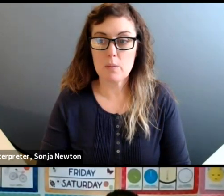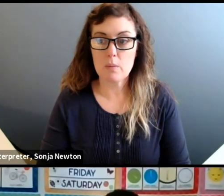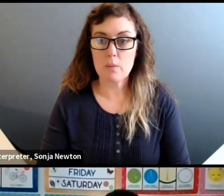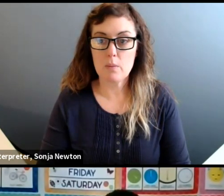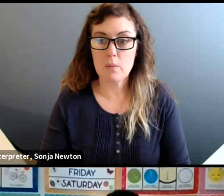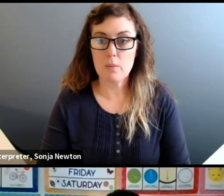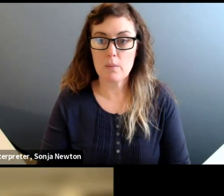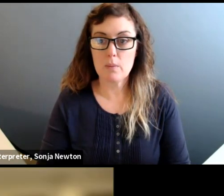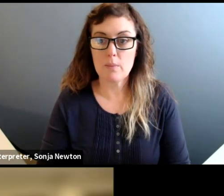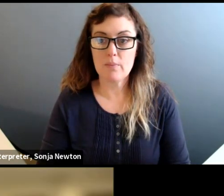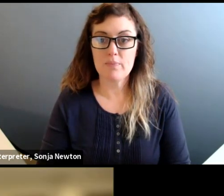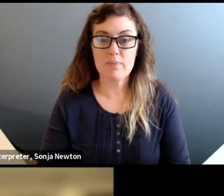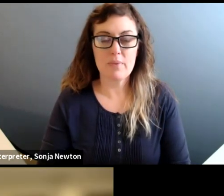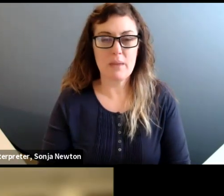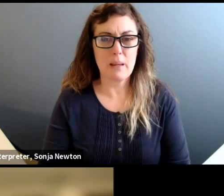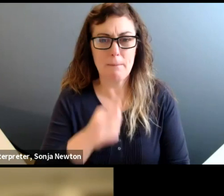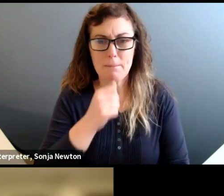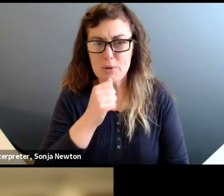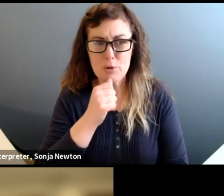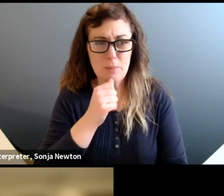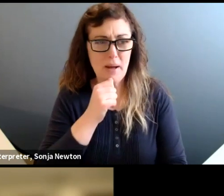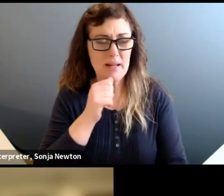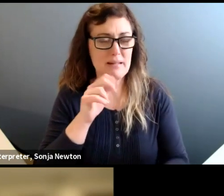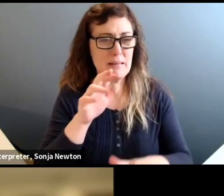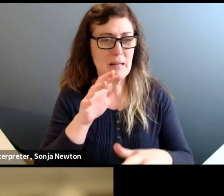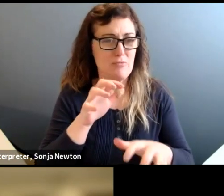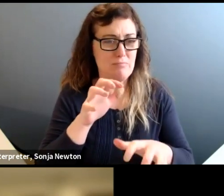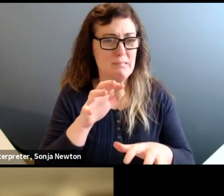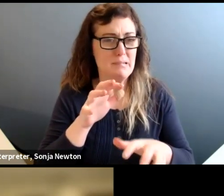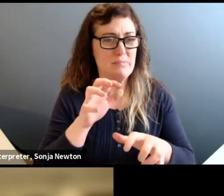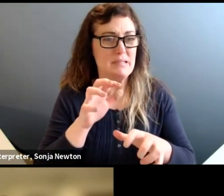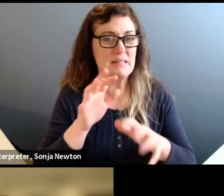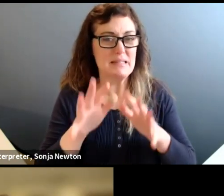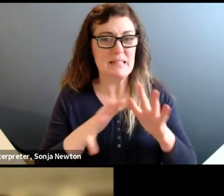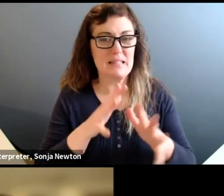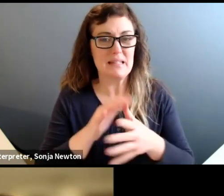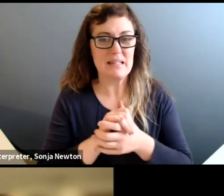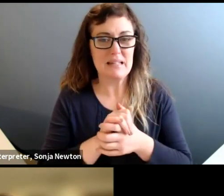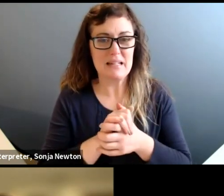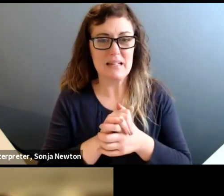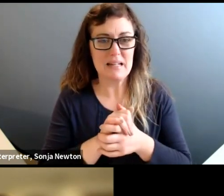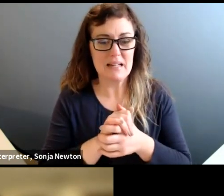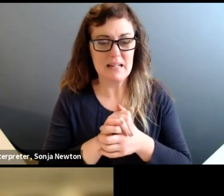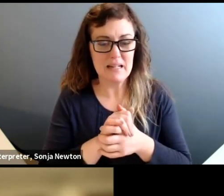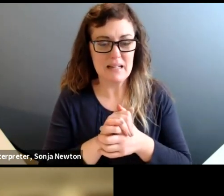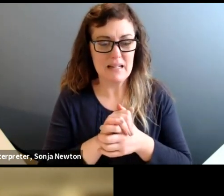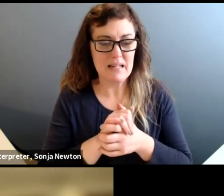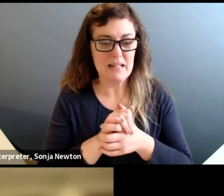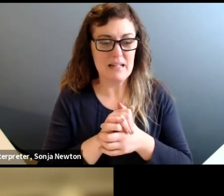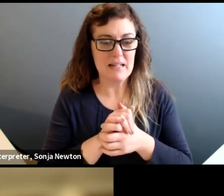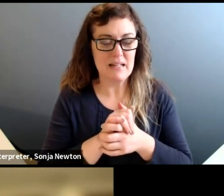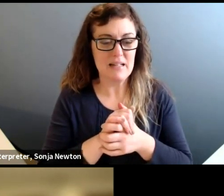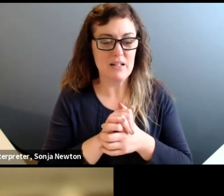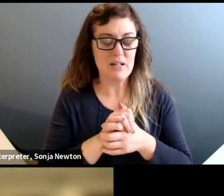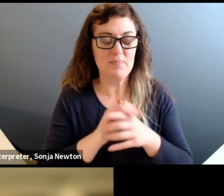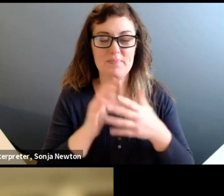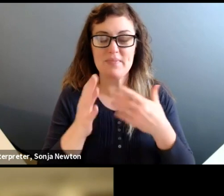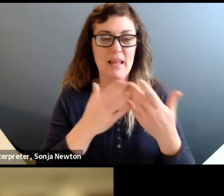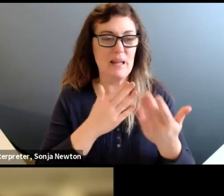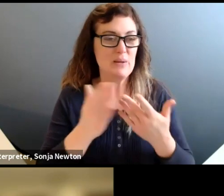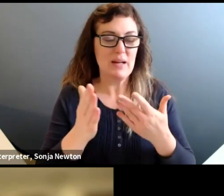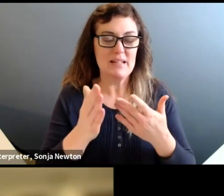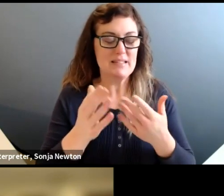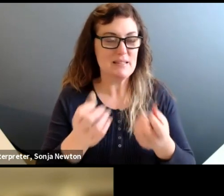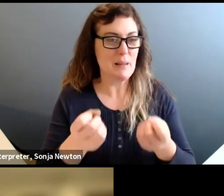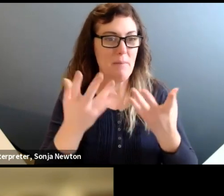Yes, our mute buttons have been open all morning. We're calling it moments. So thank you so much to